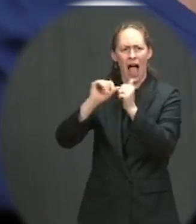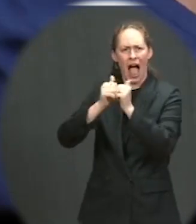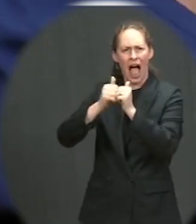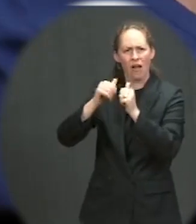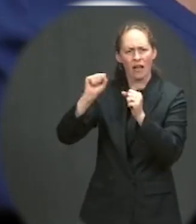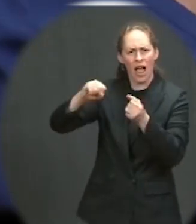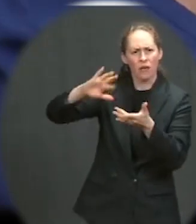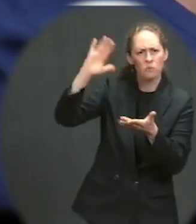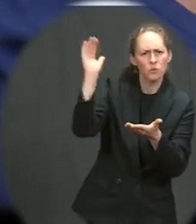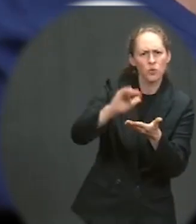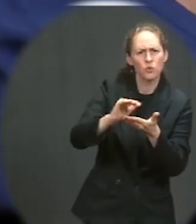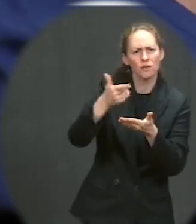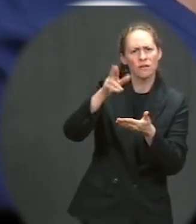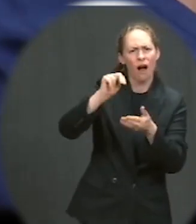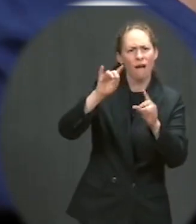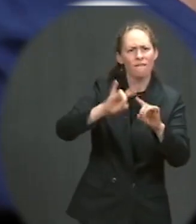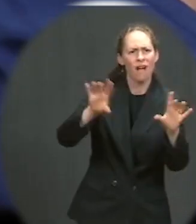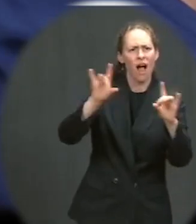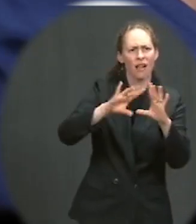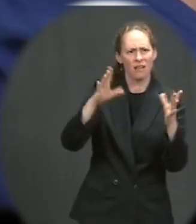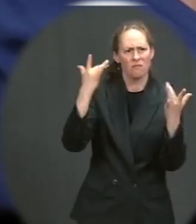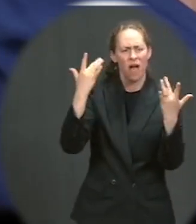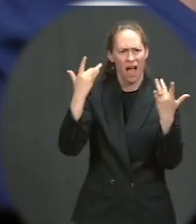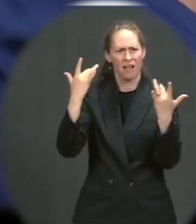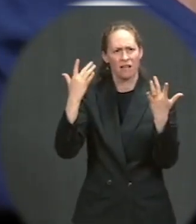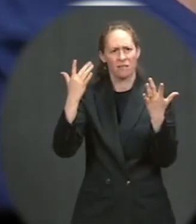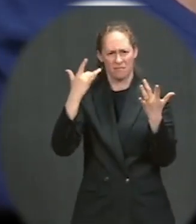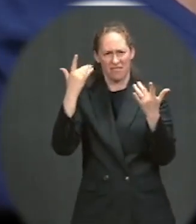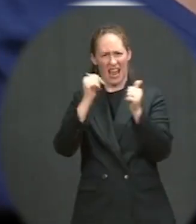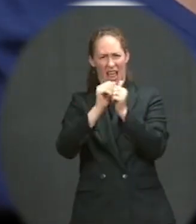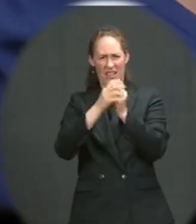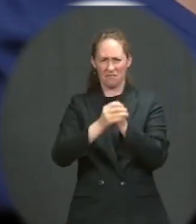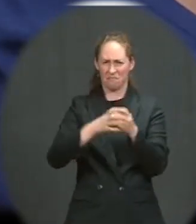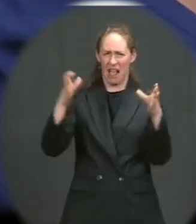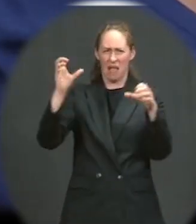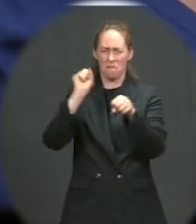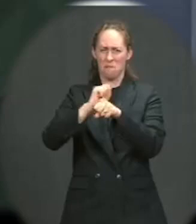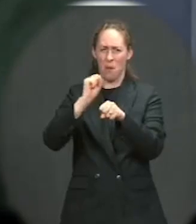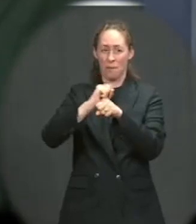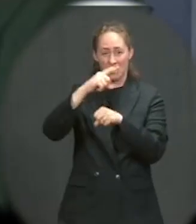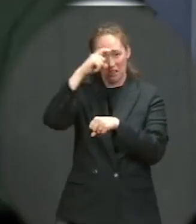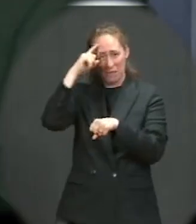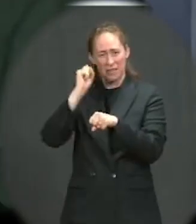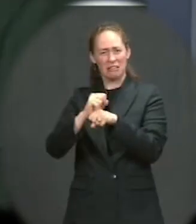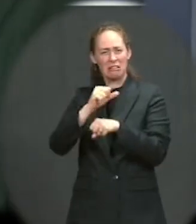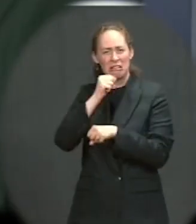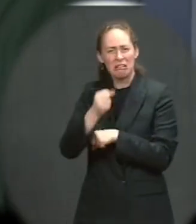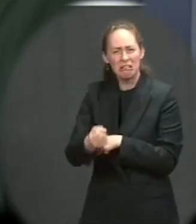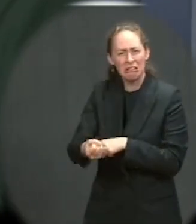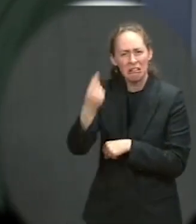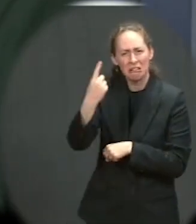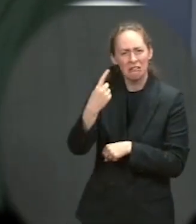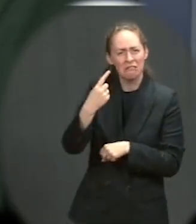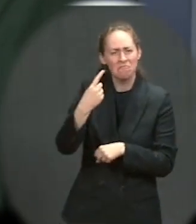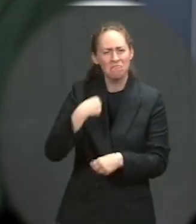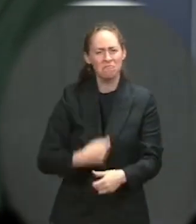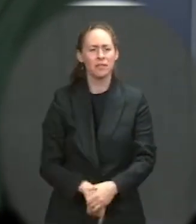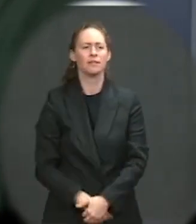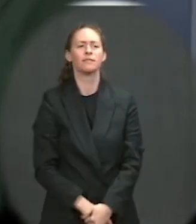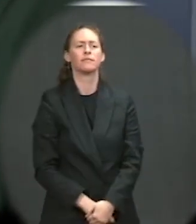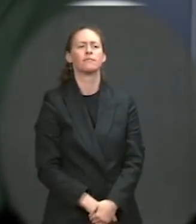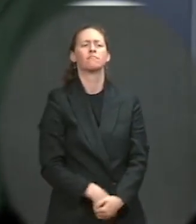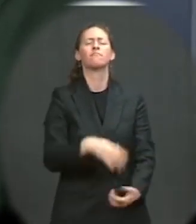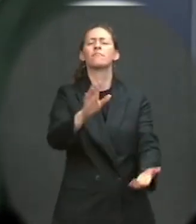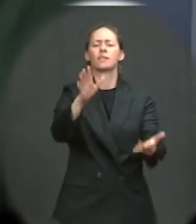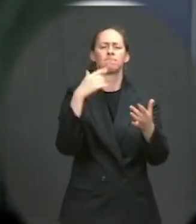employment opportunities, including summer jobs for young people? Well, first, there are several components of this proposal.